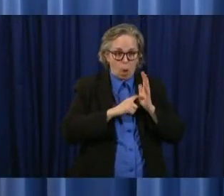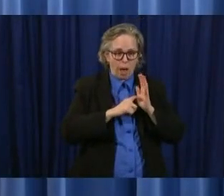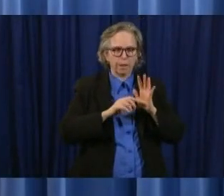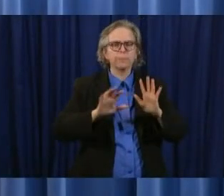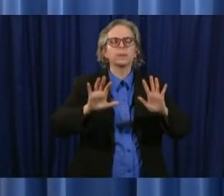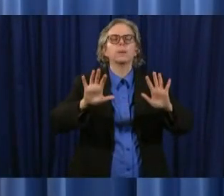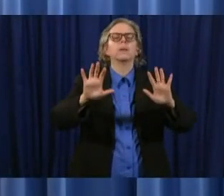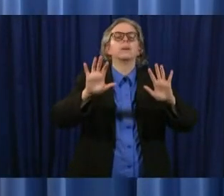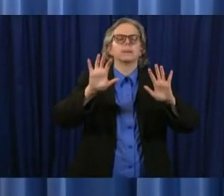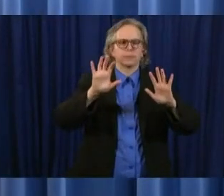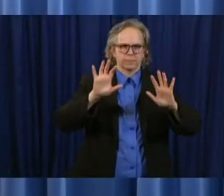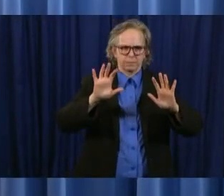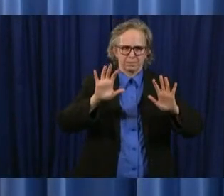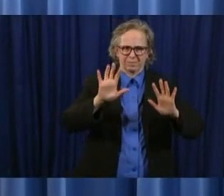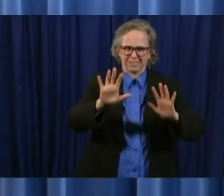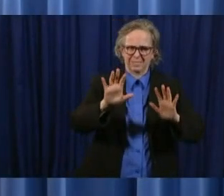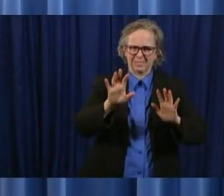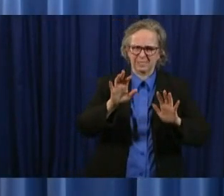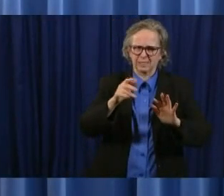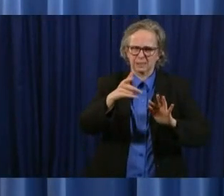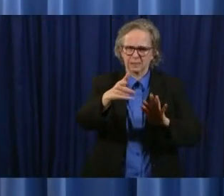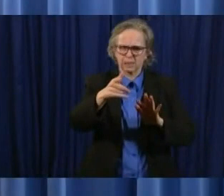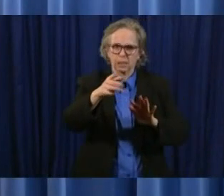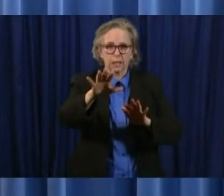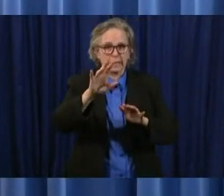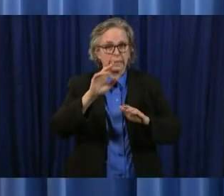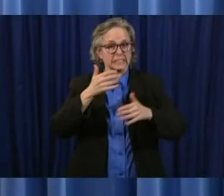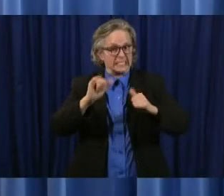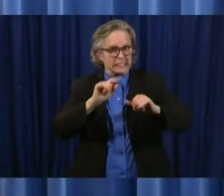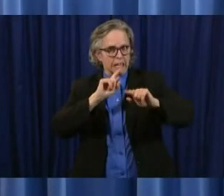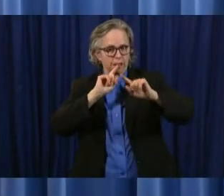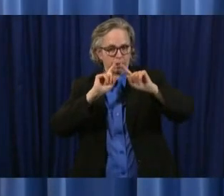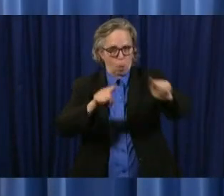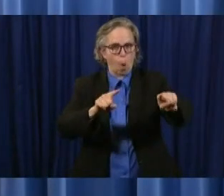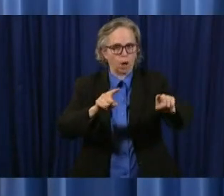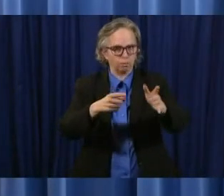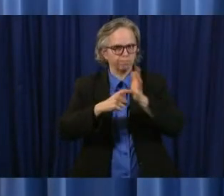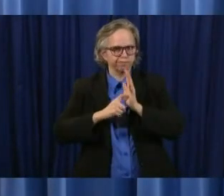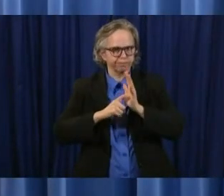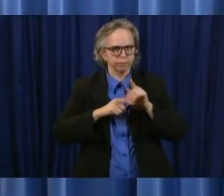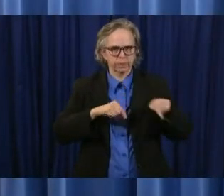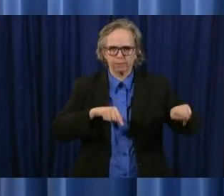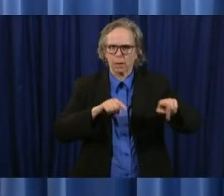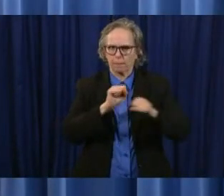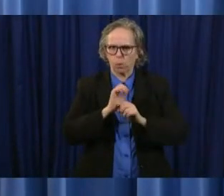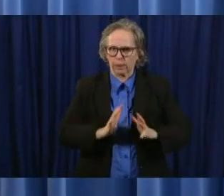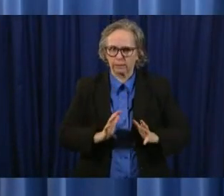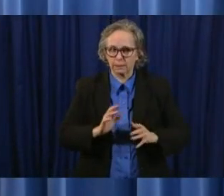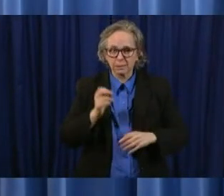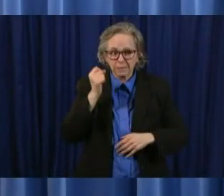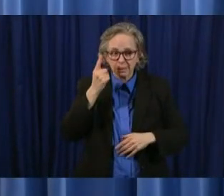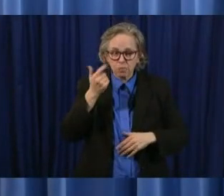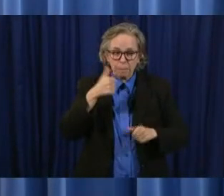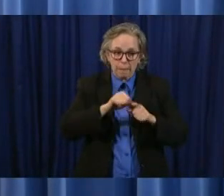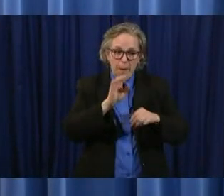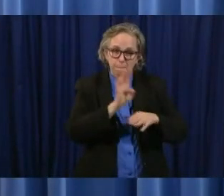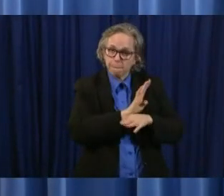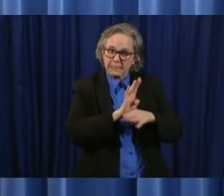part of the order um again this was the request of business uh